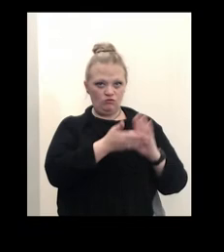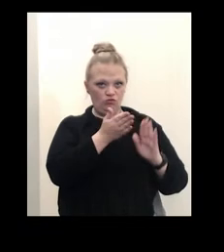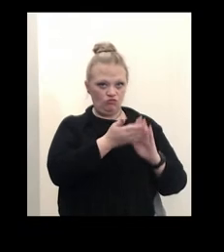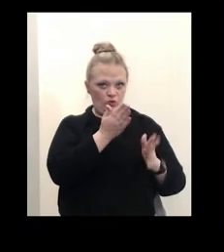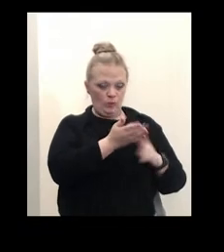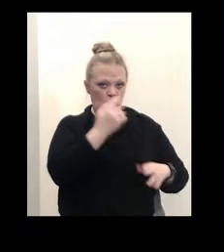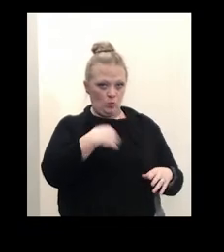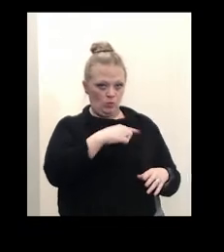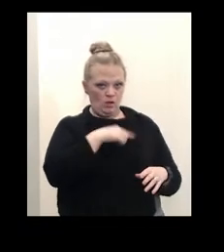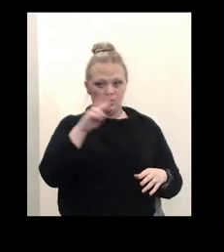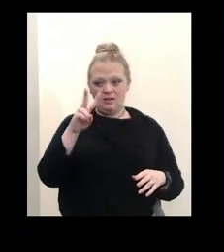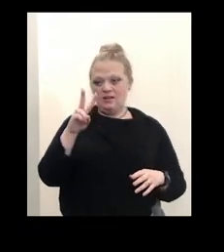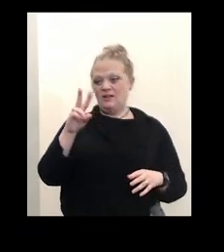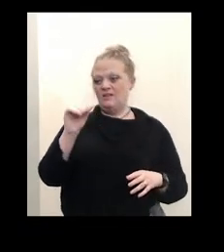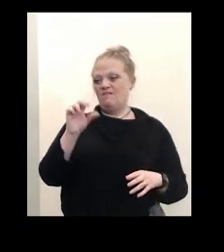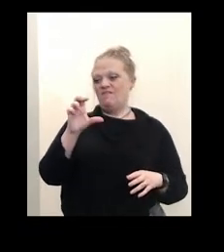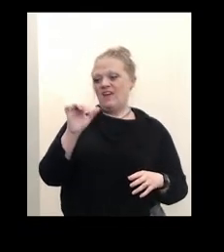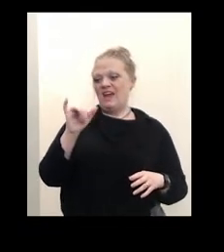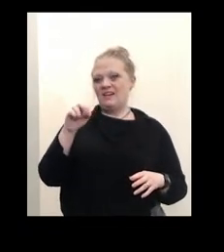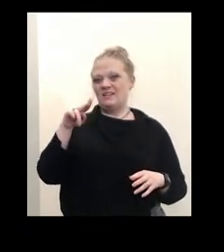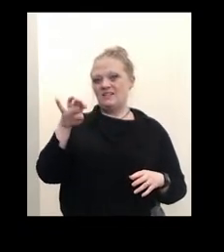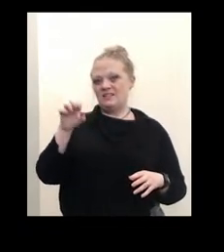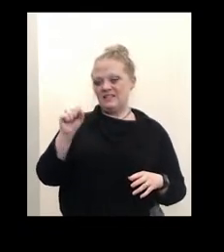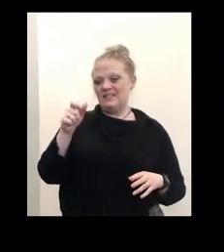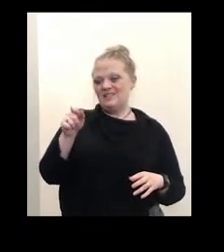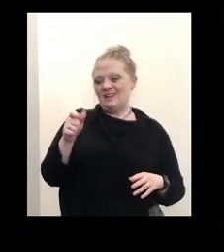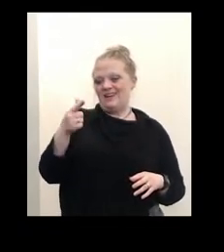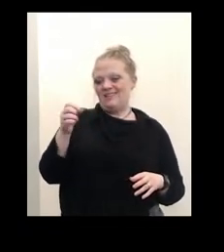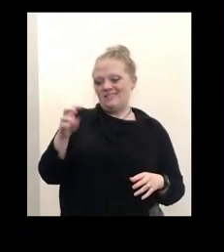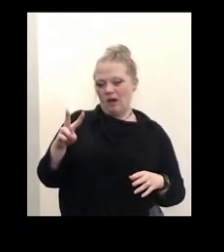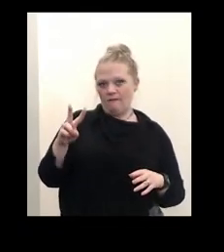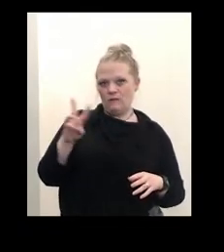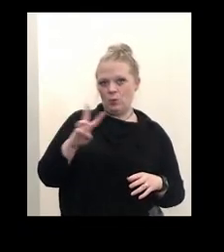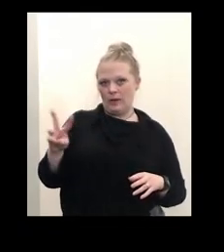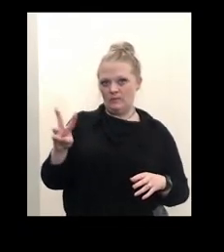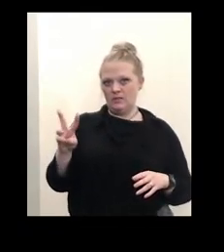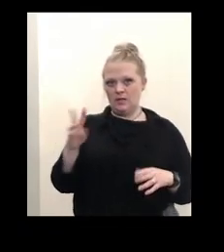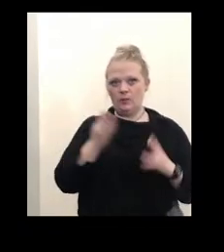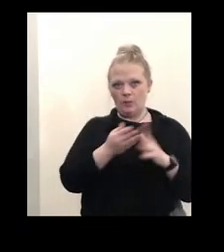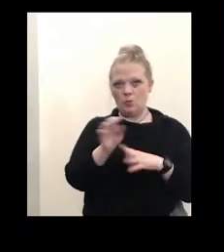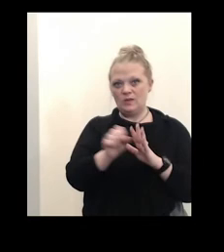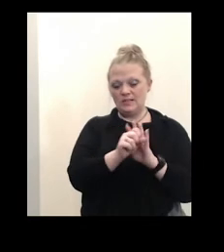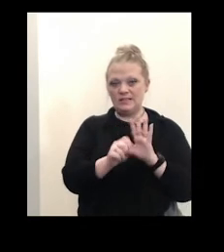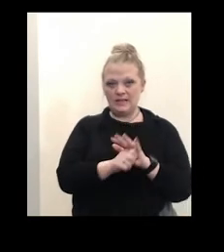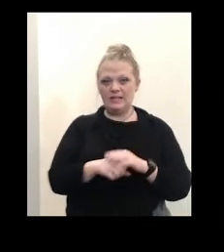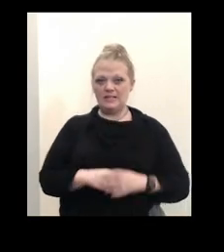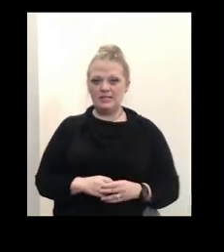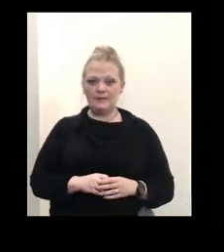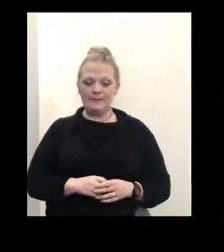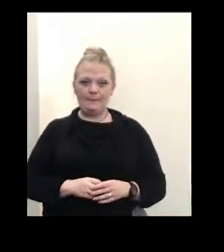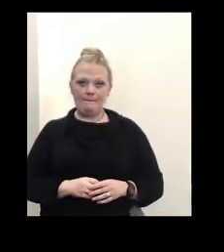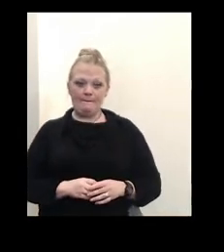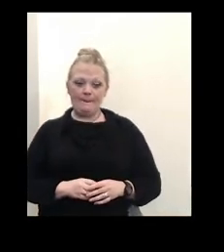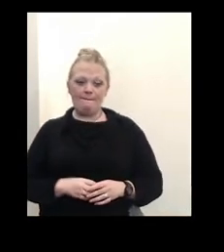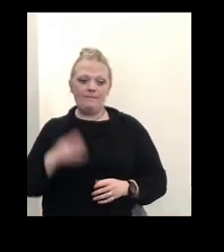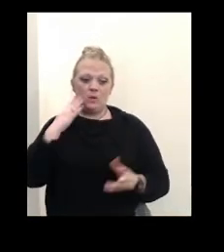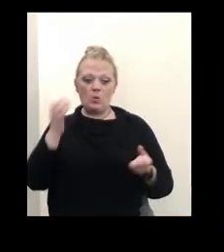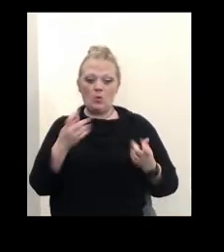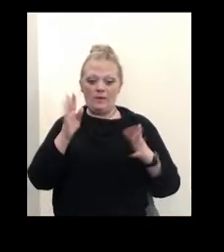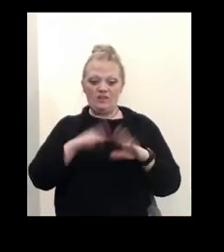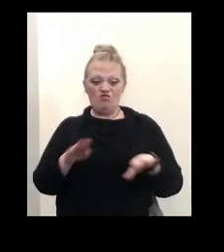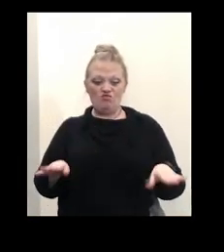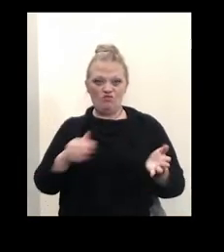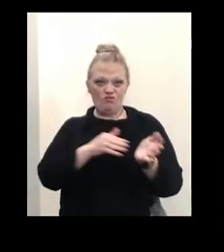vaccines.gov website and just to look at you know where where else vaccines are being offered and we know that many pediatricians offices